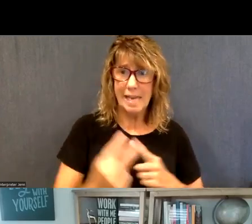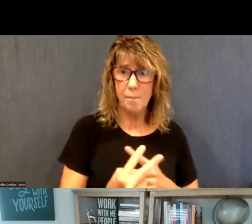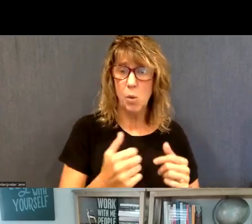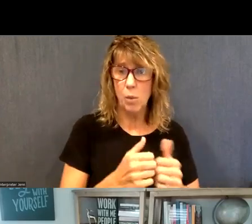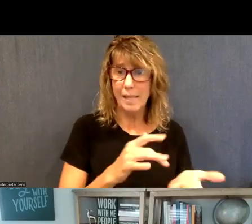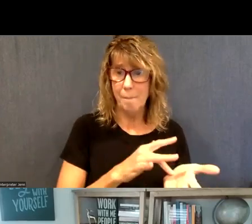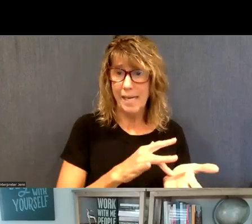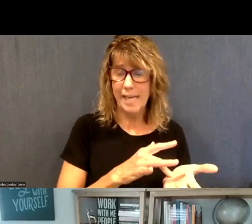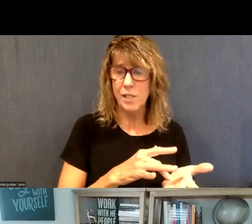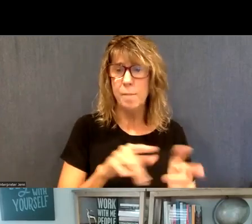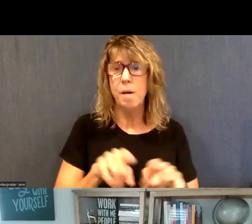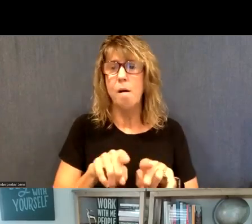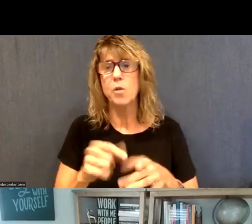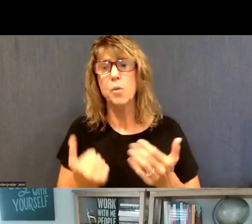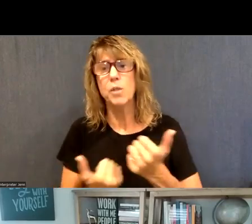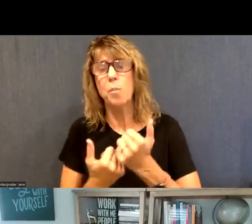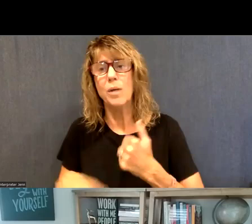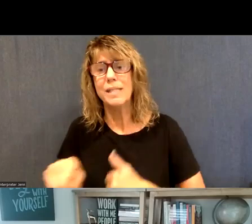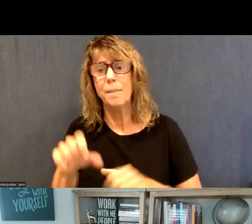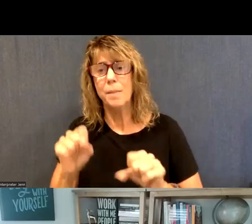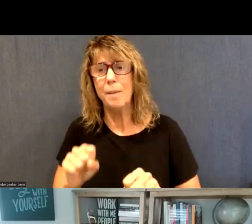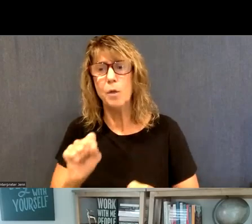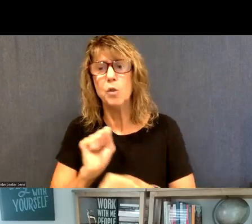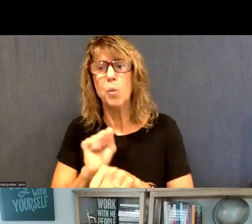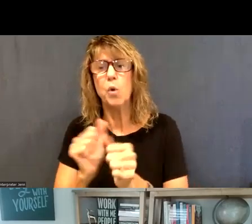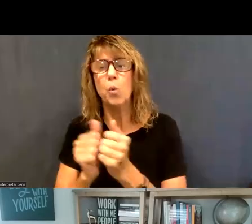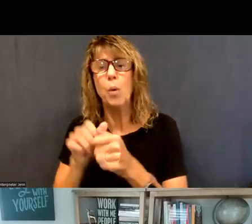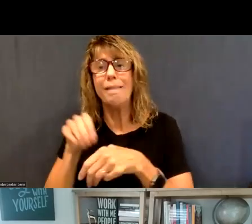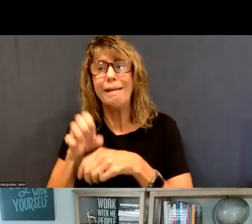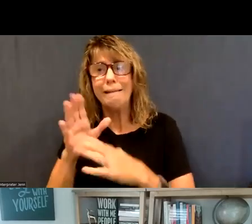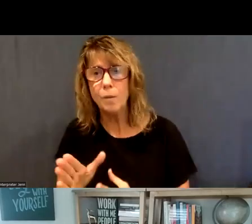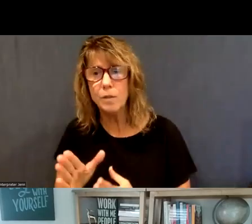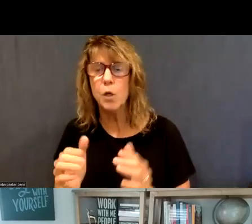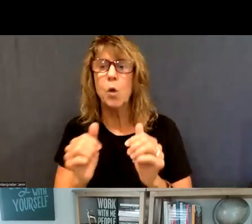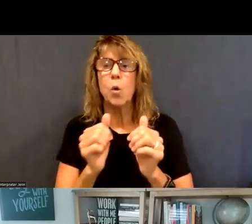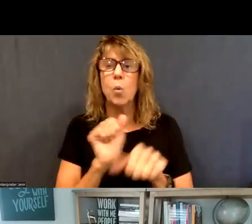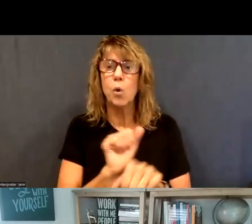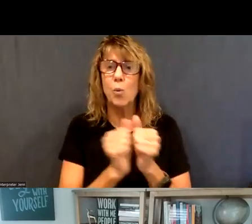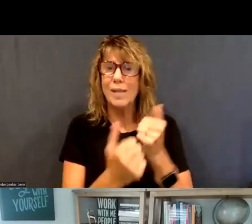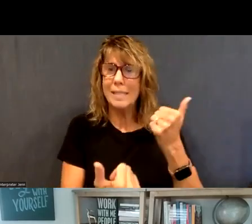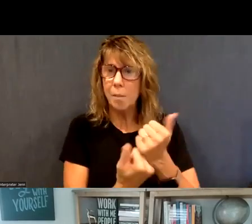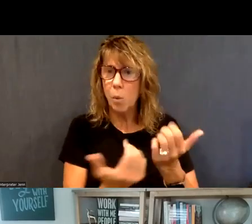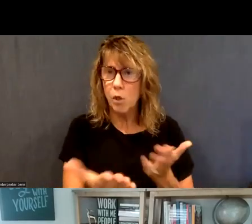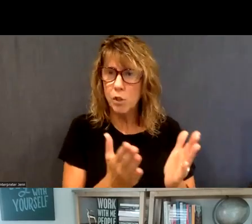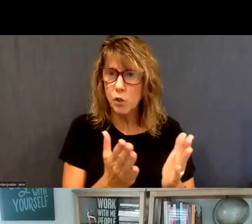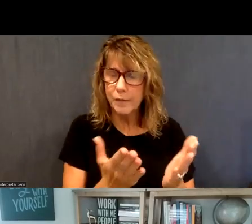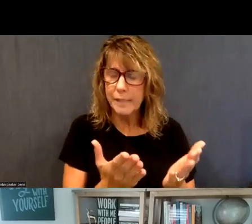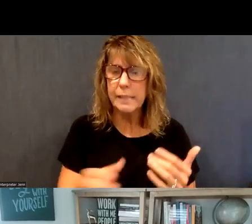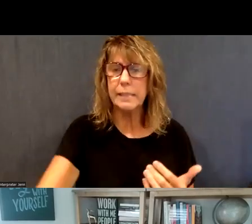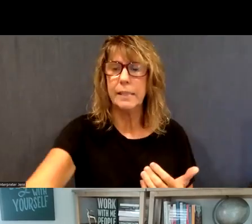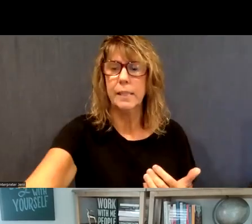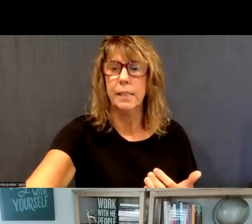really supports them to be able to, um, work with a counselor, work with support services. Um, and